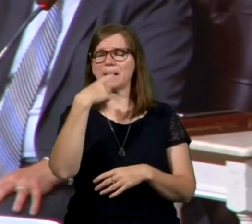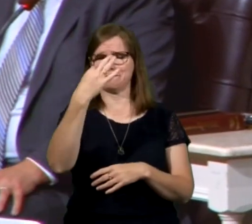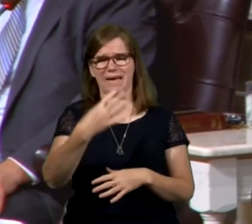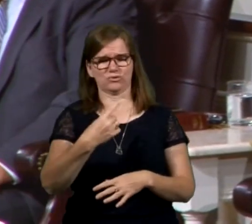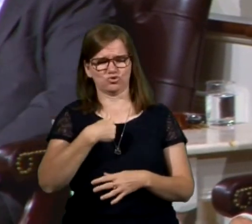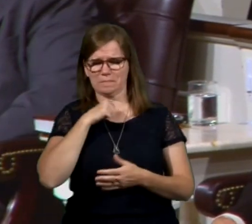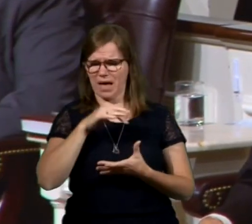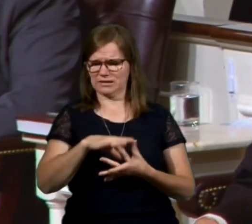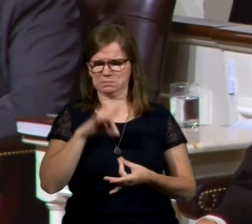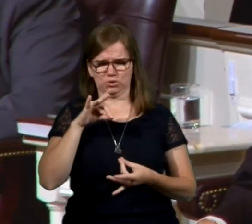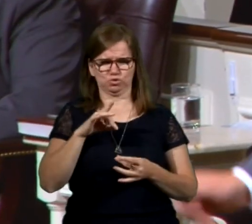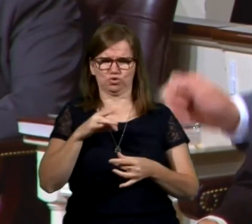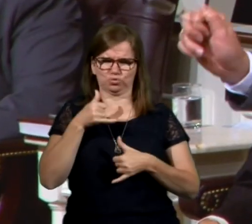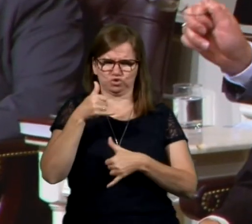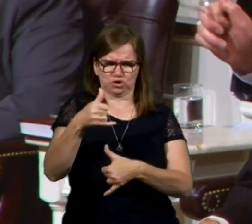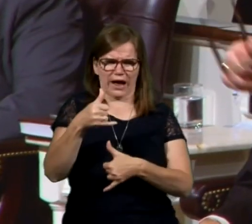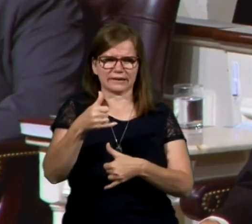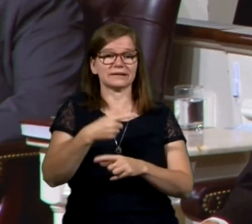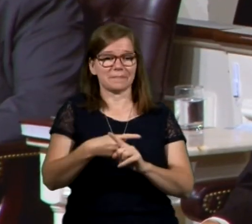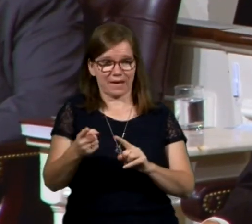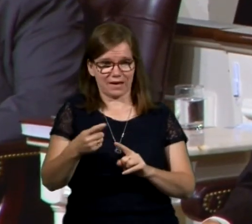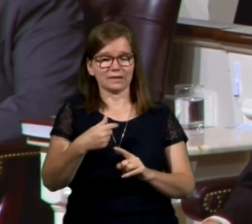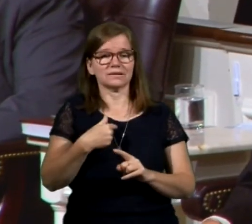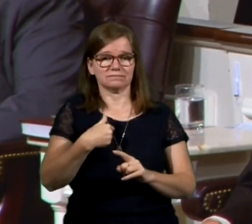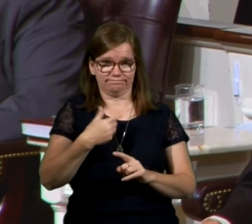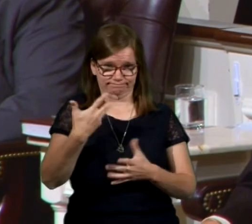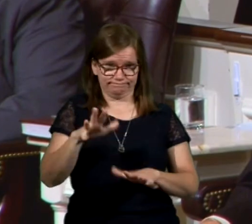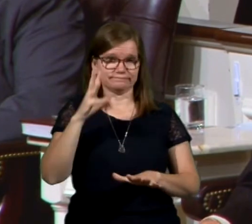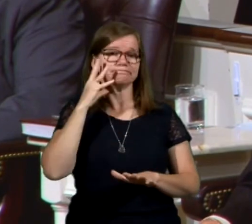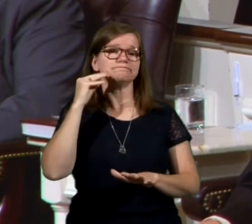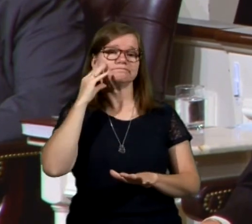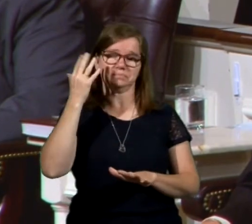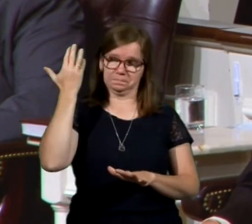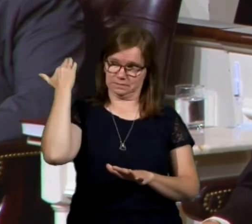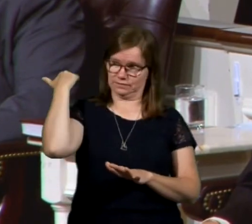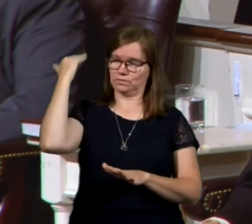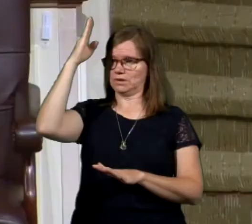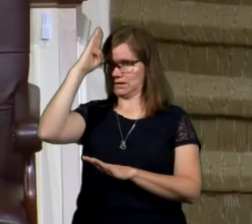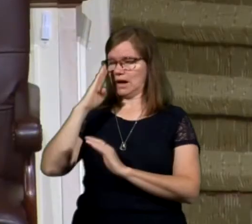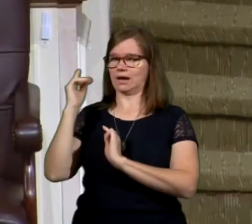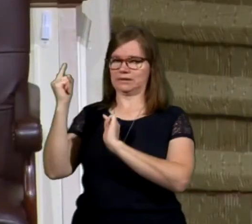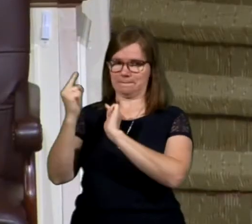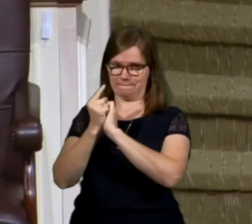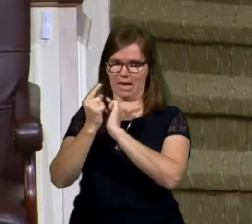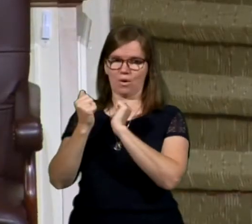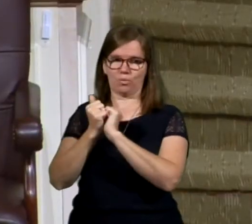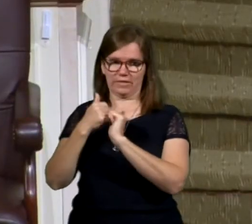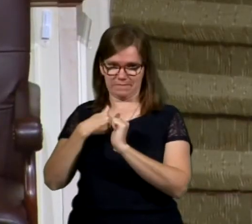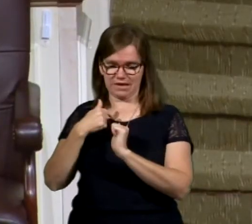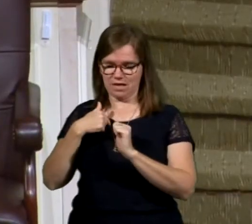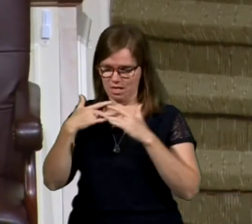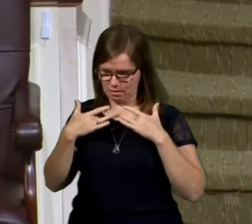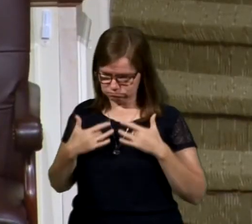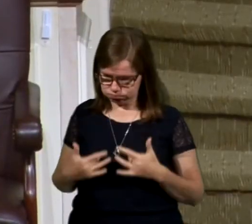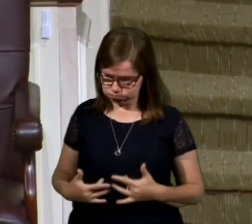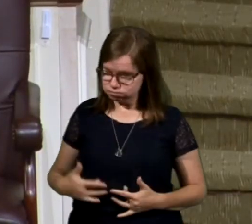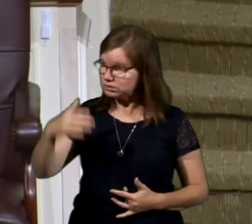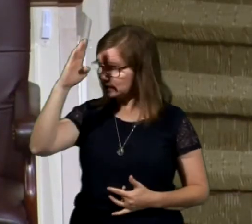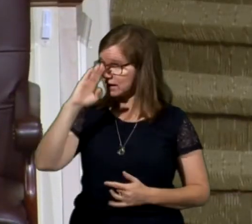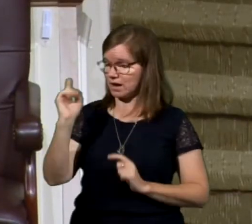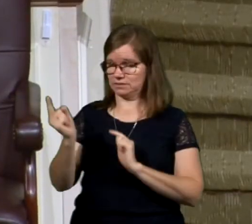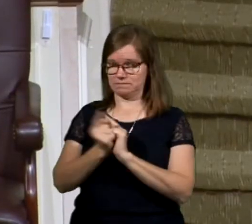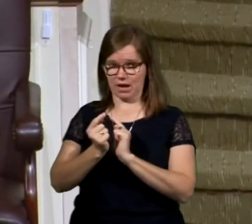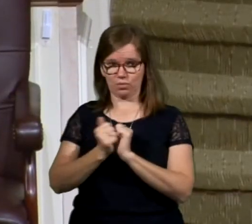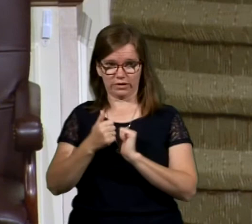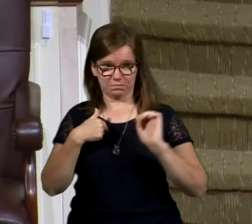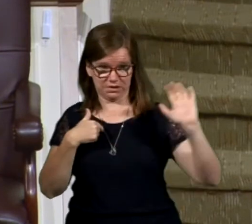a spiritual giant, but I think there's been seasons of my life when God met with me. I was low, and he met with me. How many